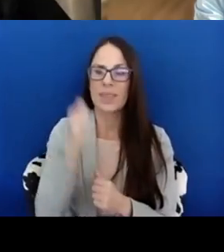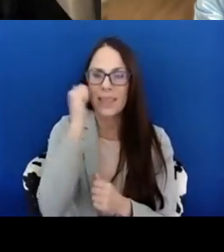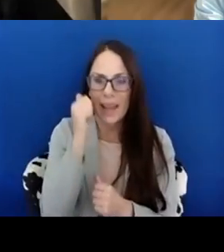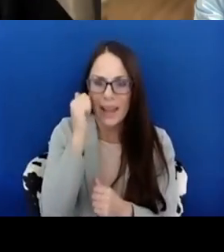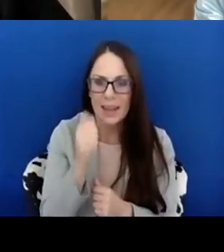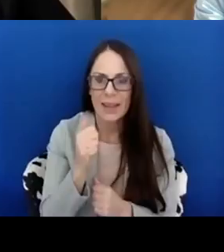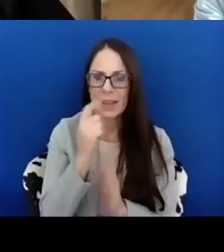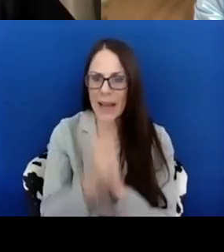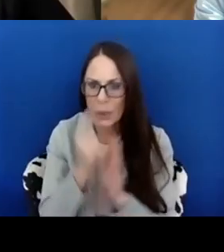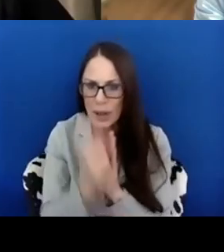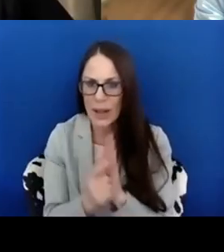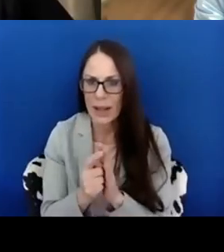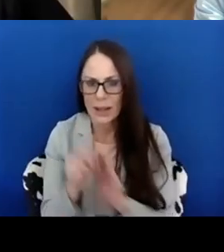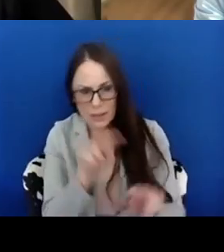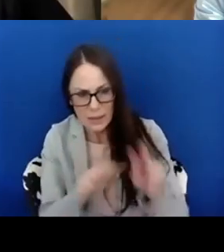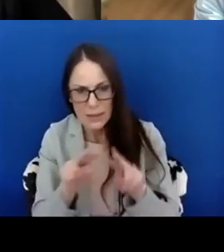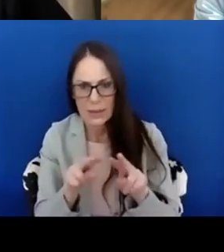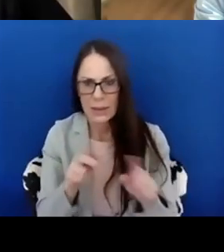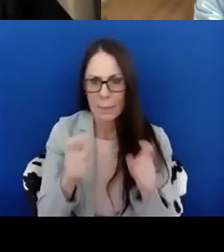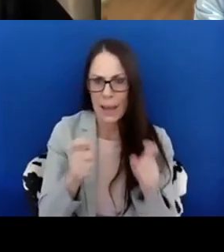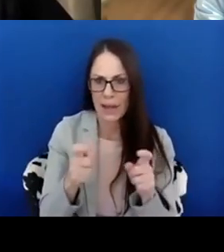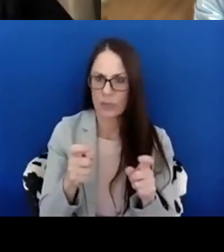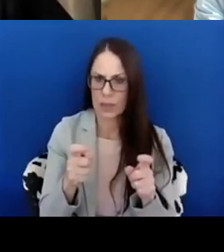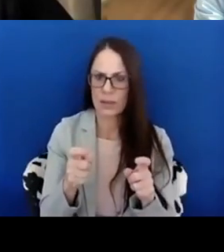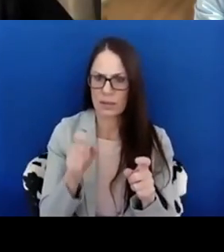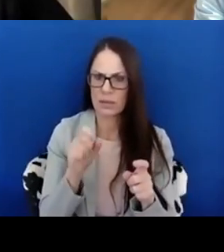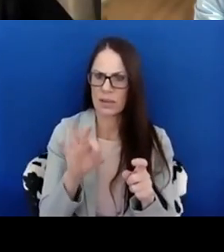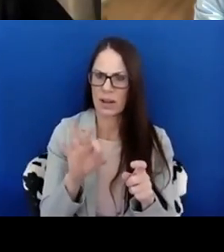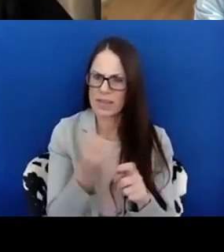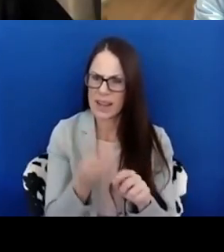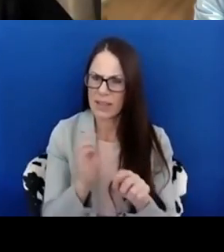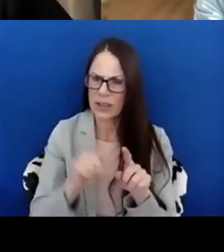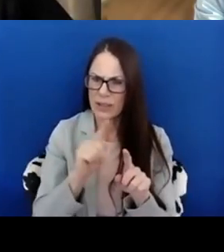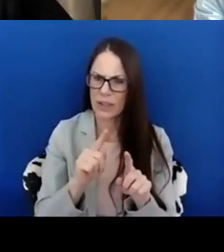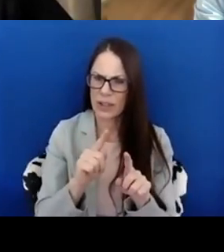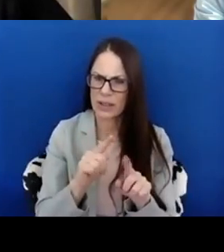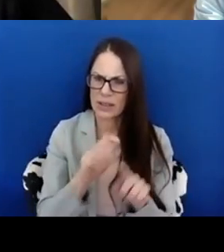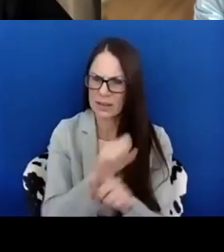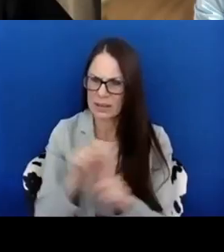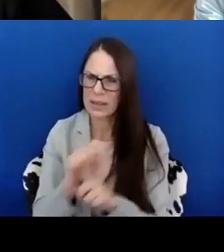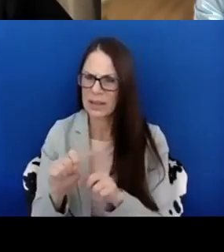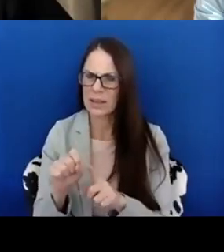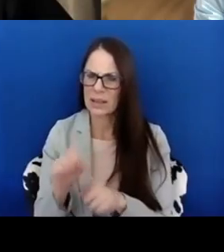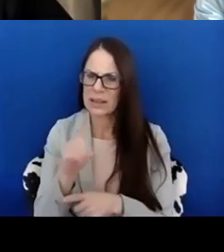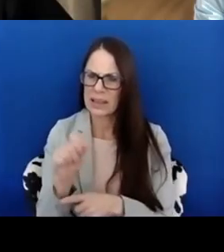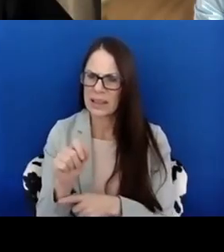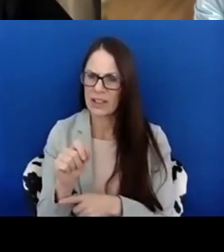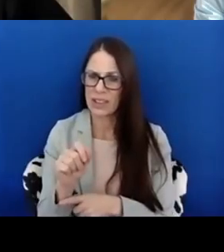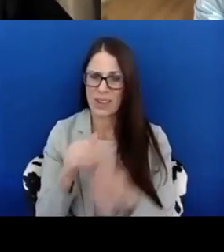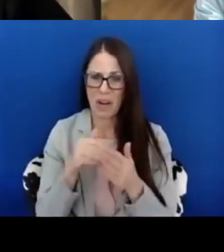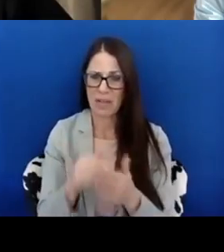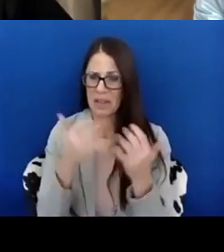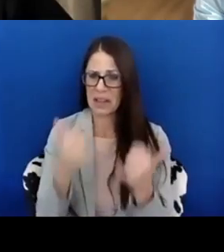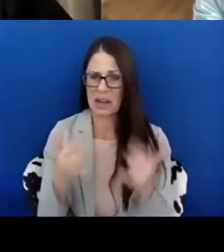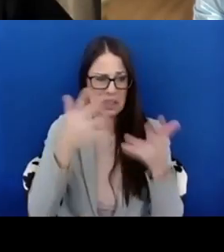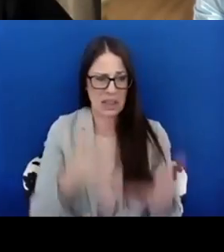management of a number of different conditions is frequently left to people themselves who are